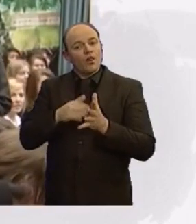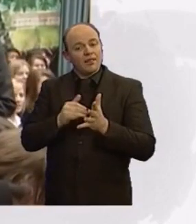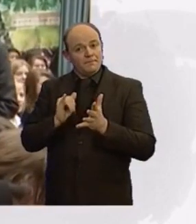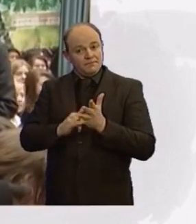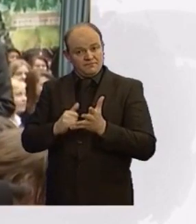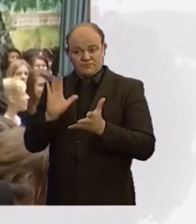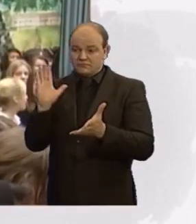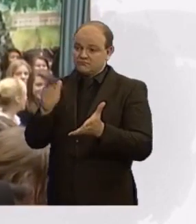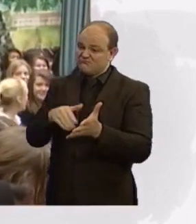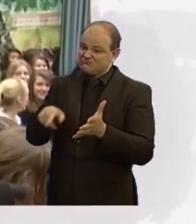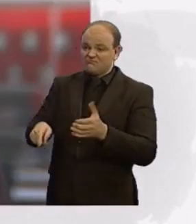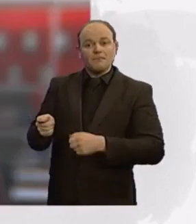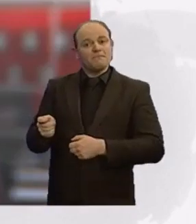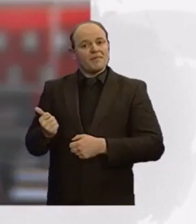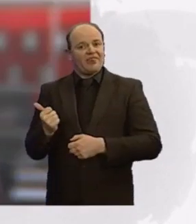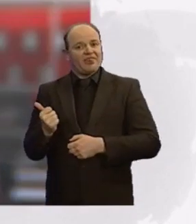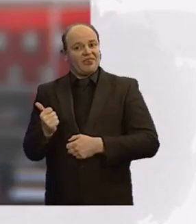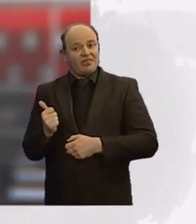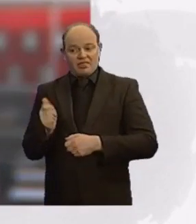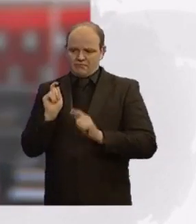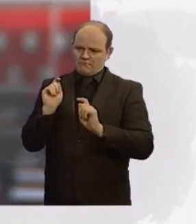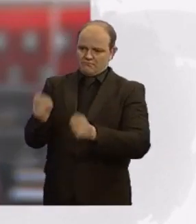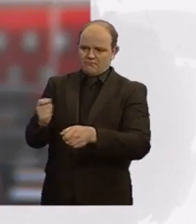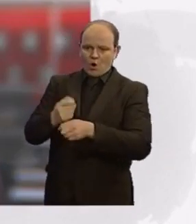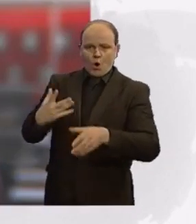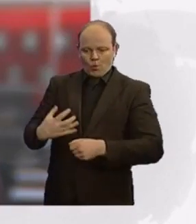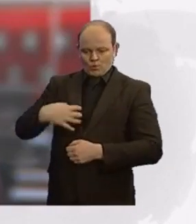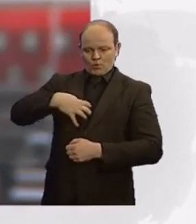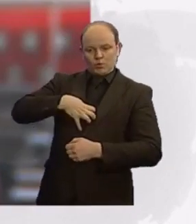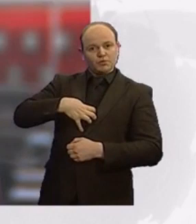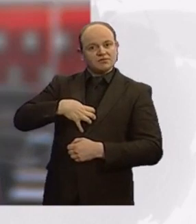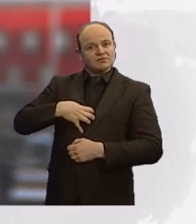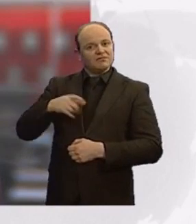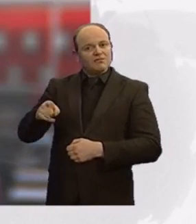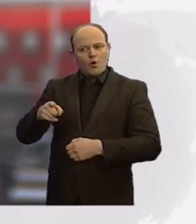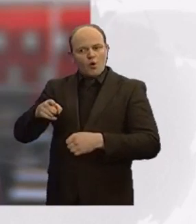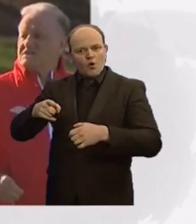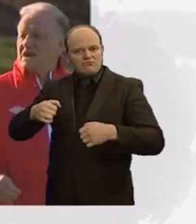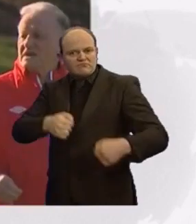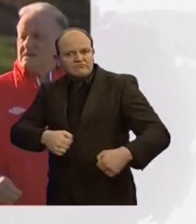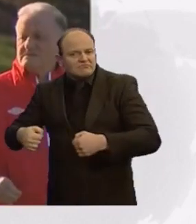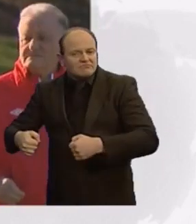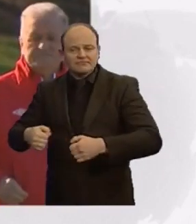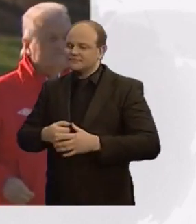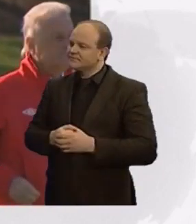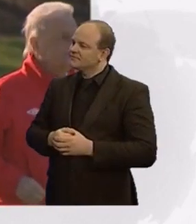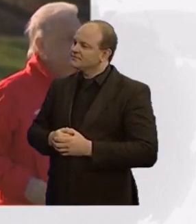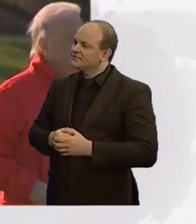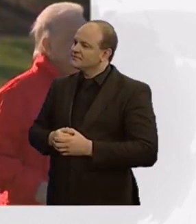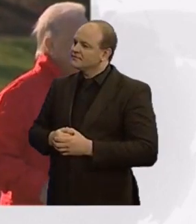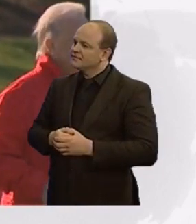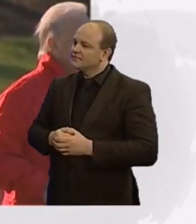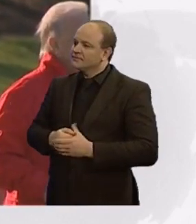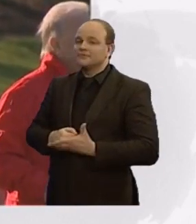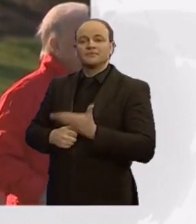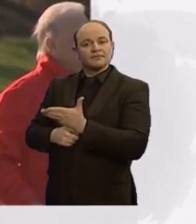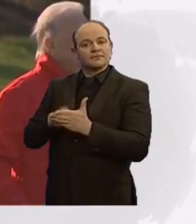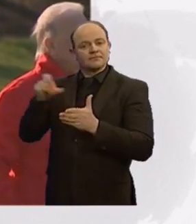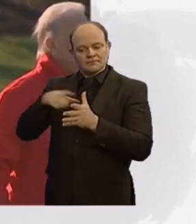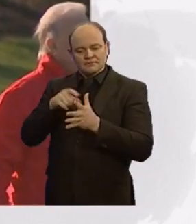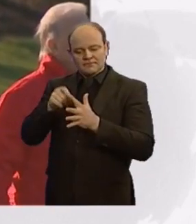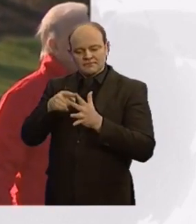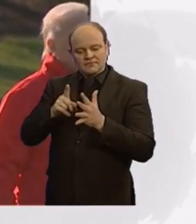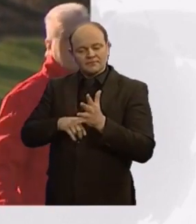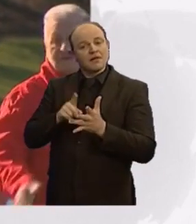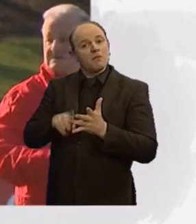Bath. Coming up later in the sport, Capello calls for fan support. The England manager urges them not to